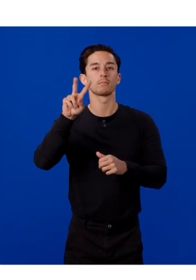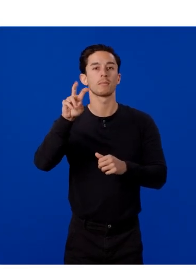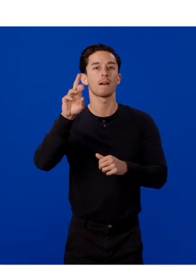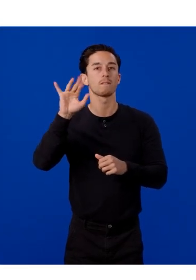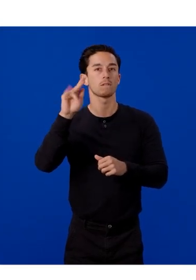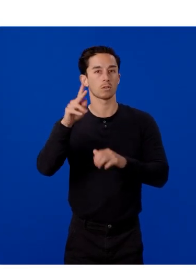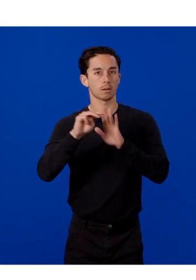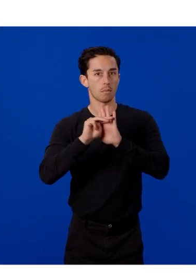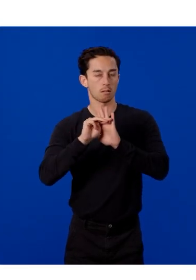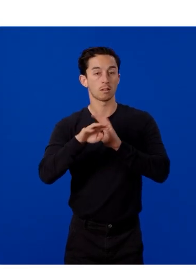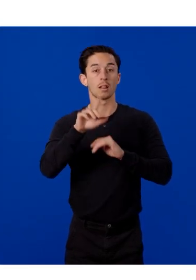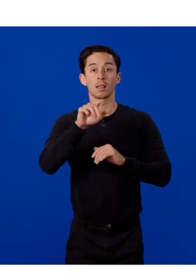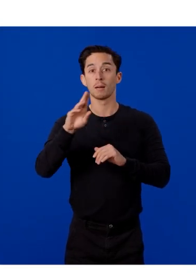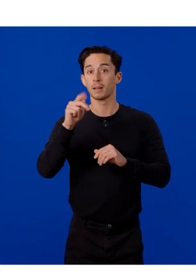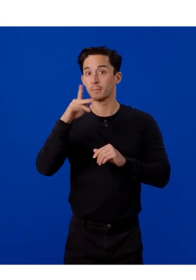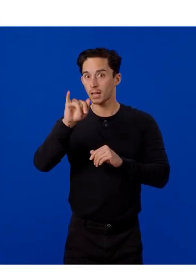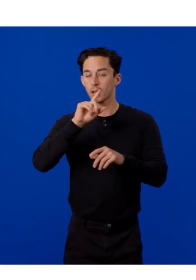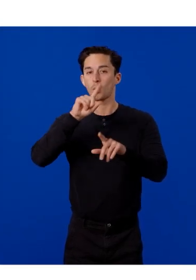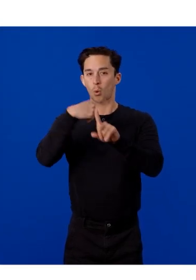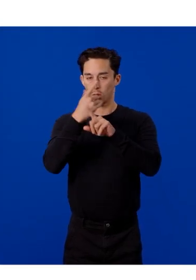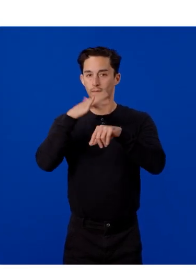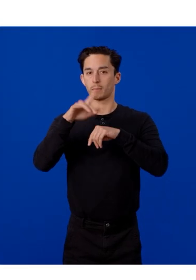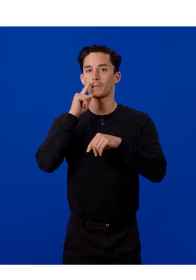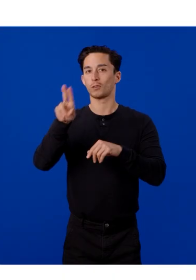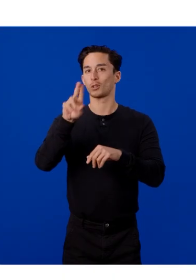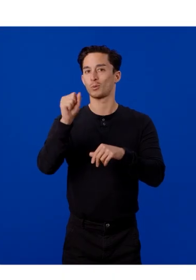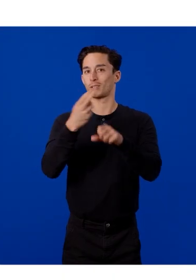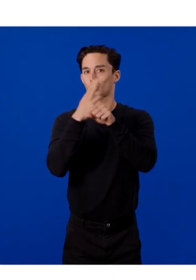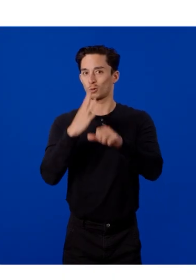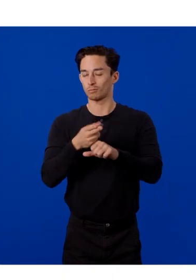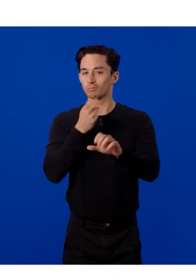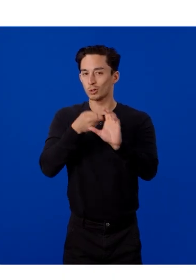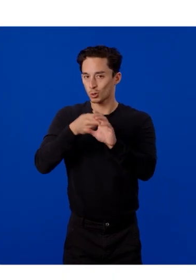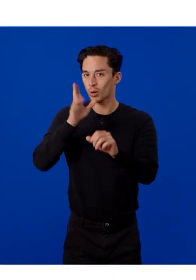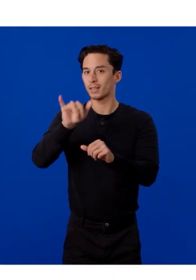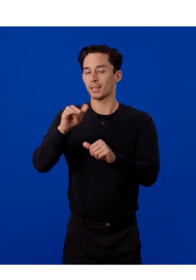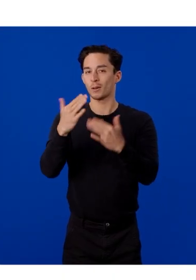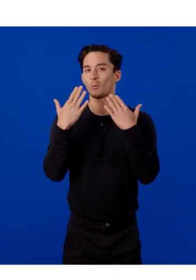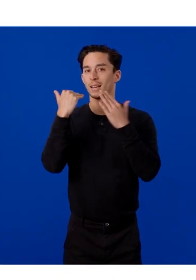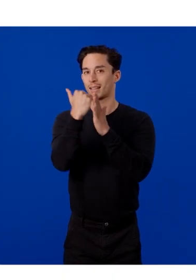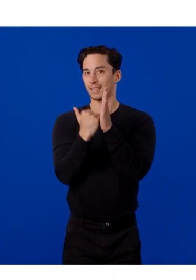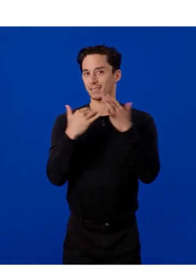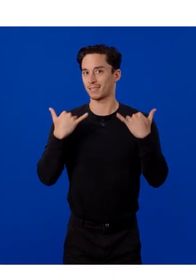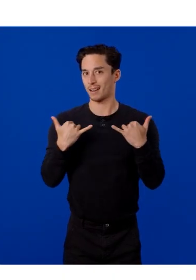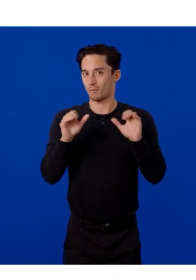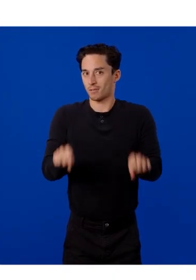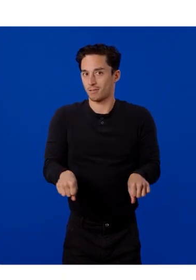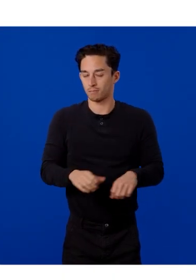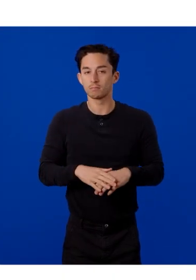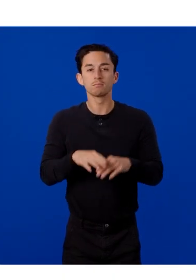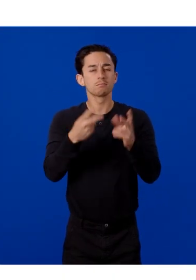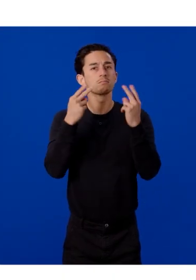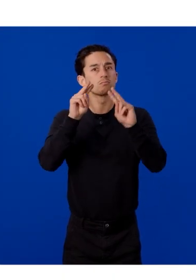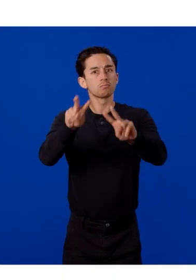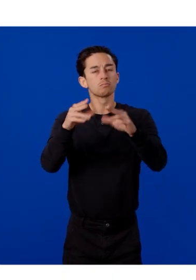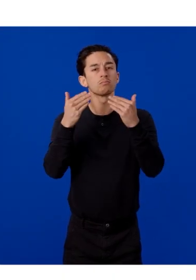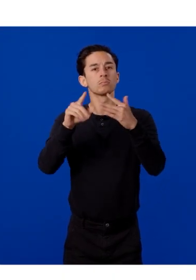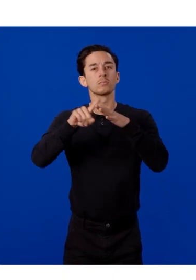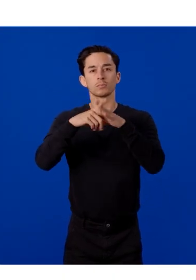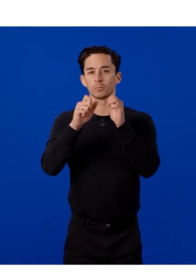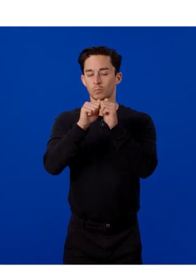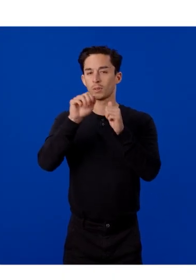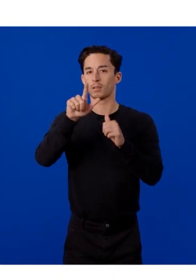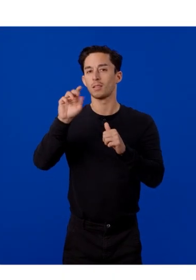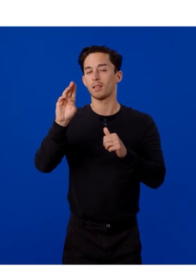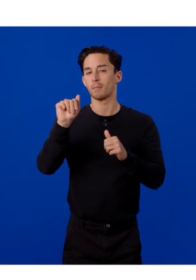API is currently only available for US users who can join the Llama API waitlist now. Check it out and get started with Llama